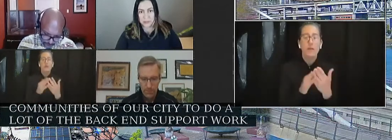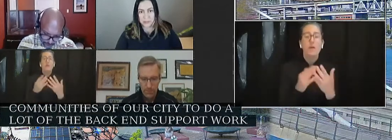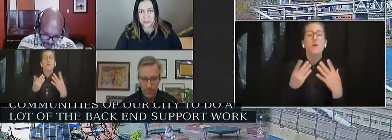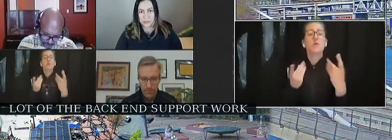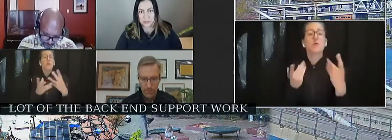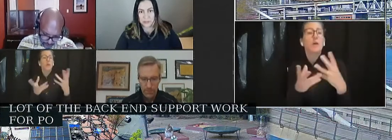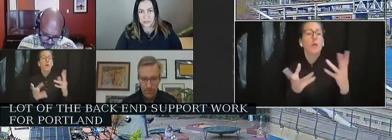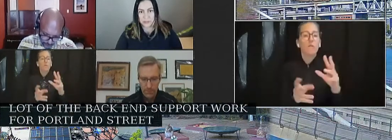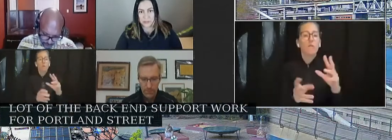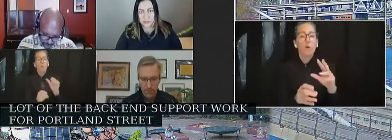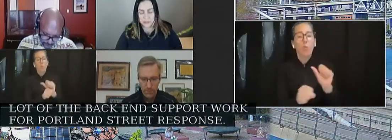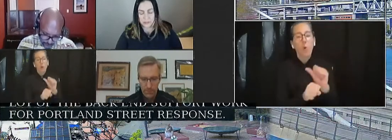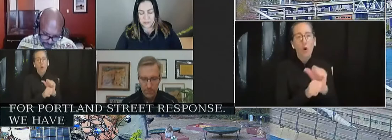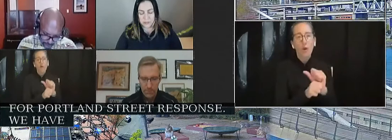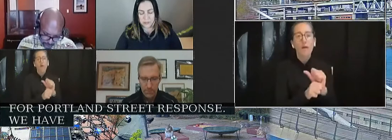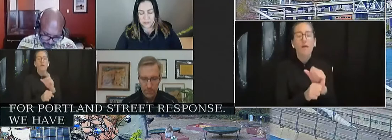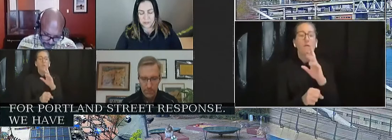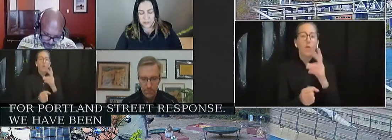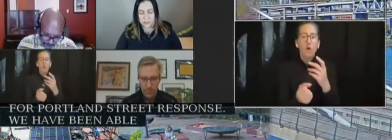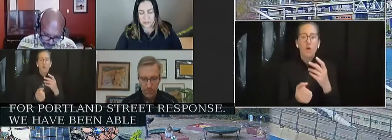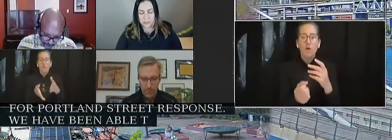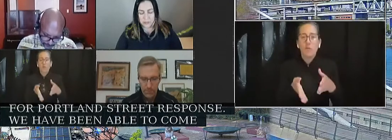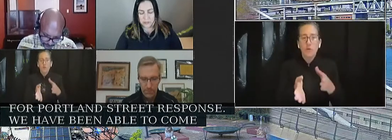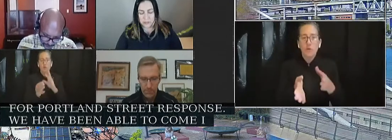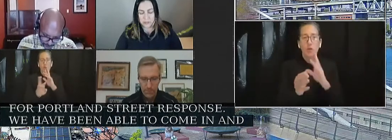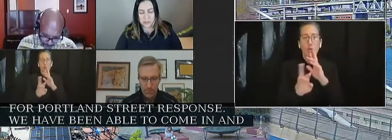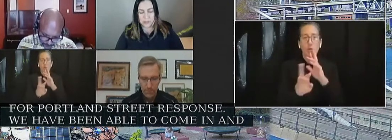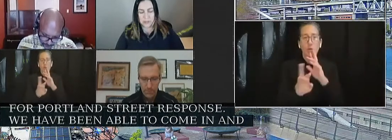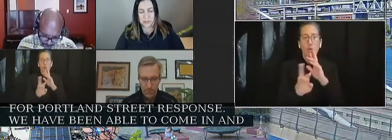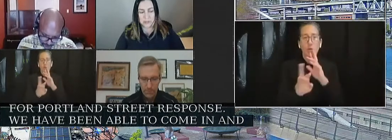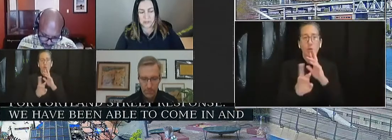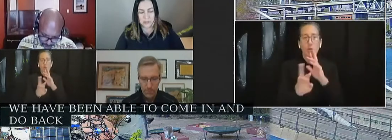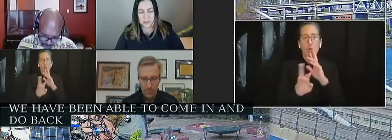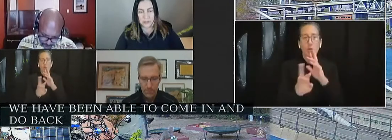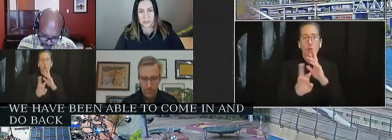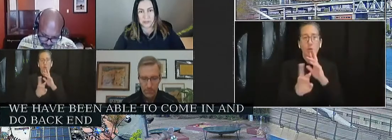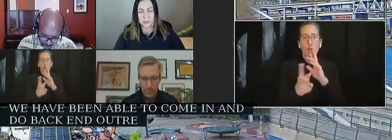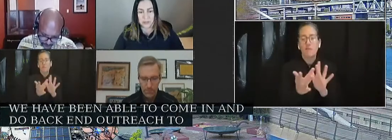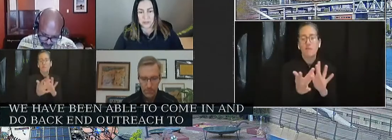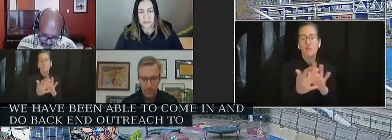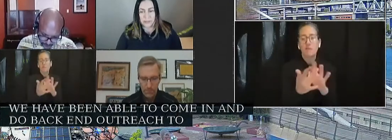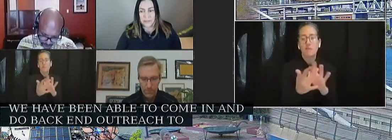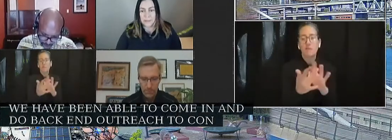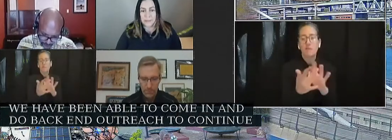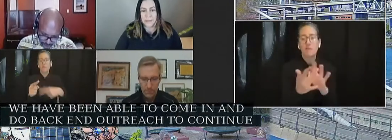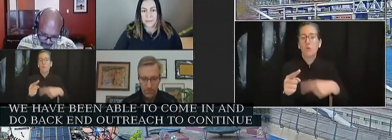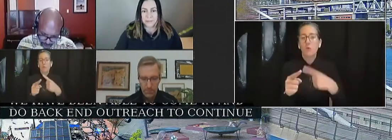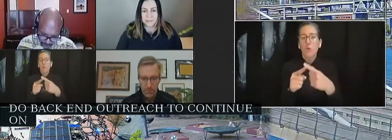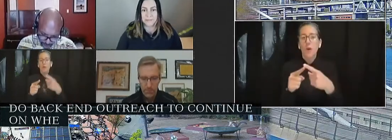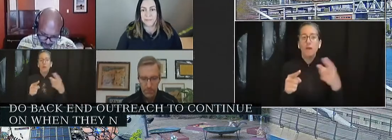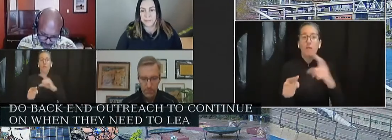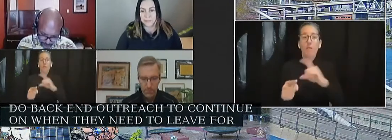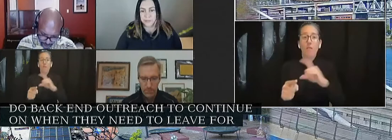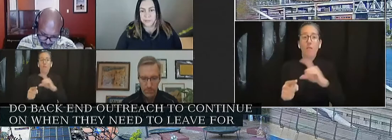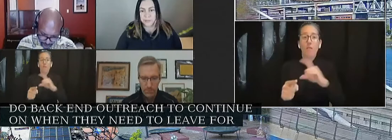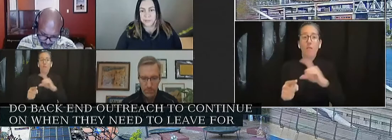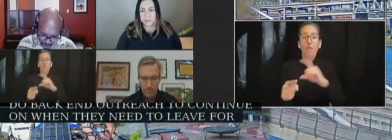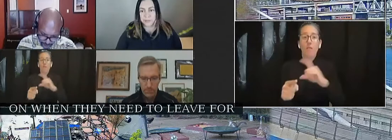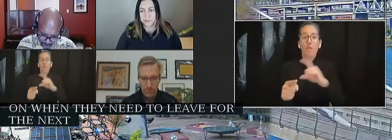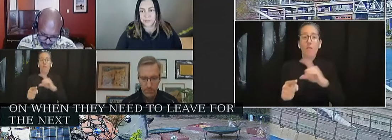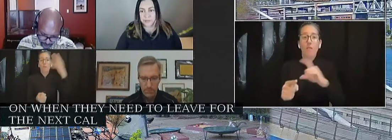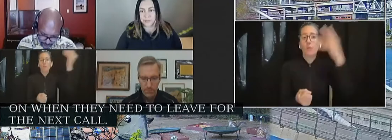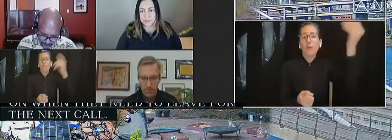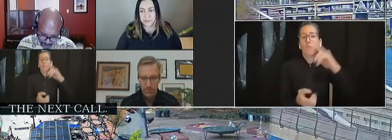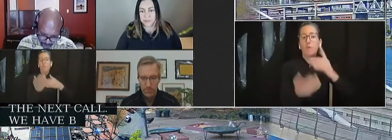We've been able to come in and do back-end outreach to continue on when they need to leave for the next call. We've been able to build a